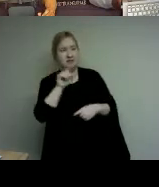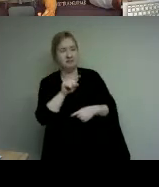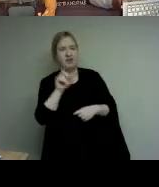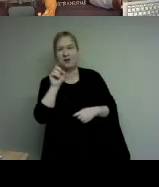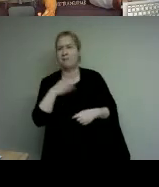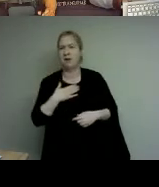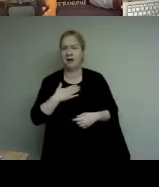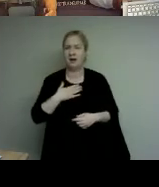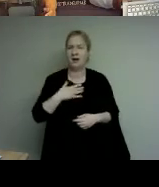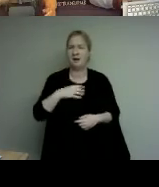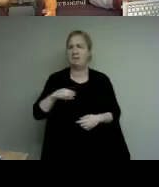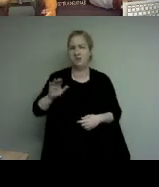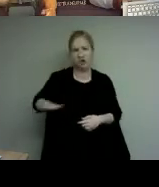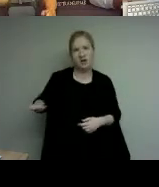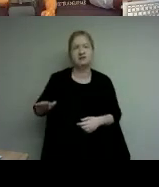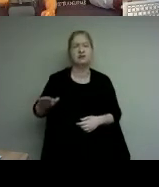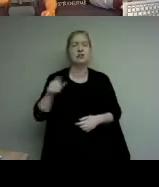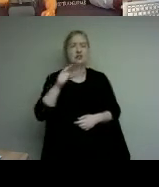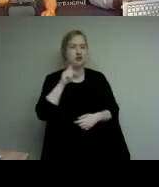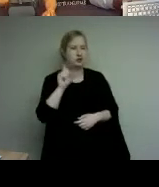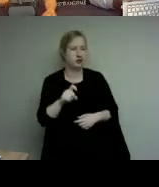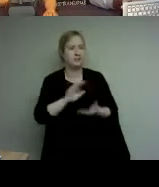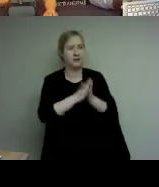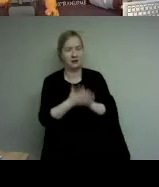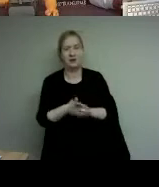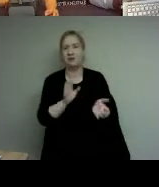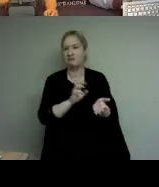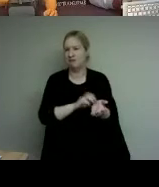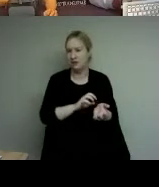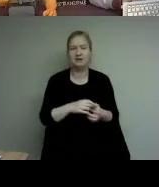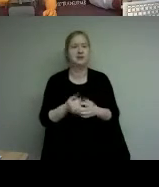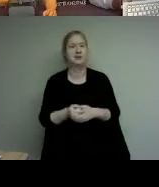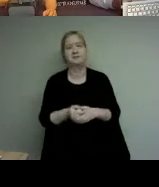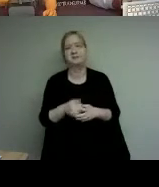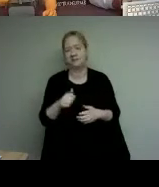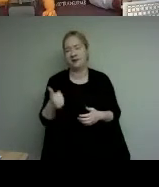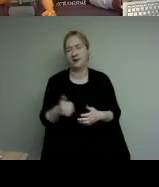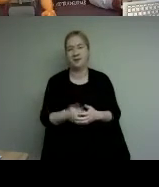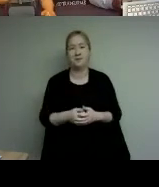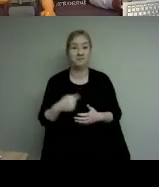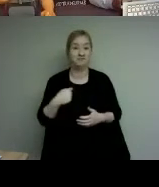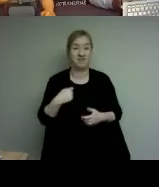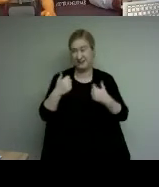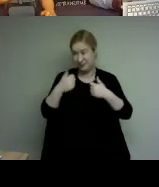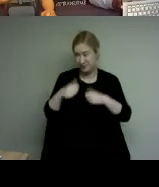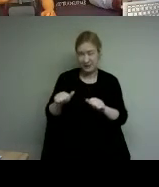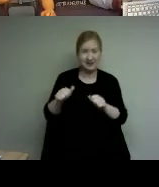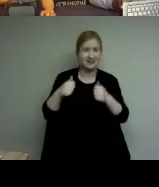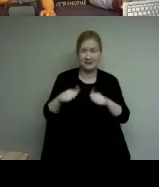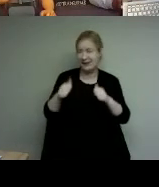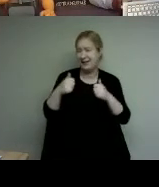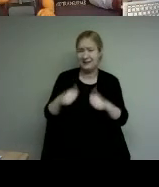lawyer a doctor or a judge i did the best i could to follow in my parents footsteps to achieve all my goals and